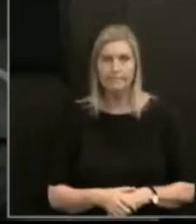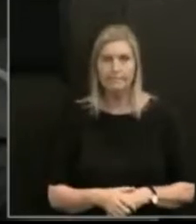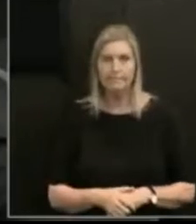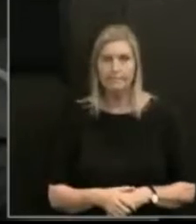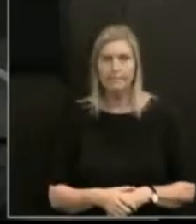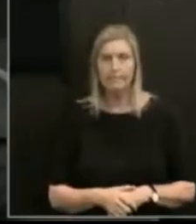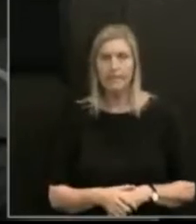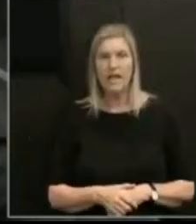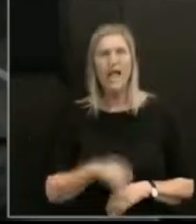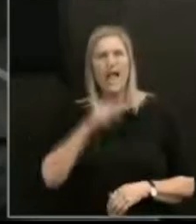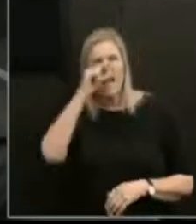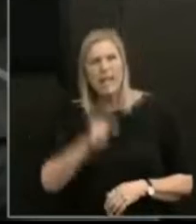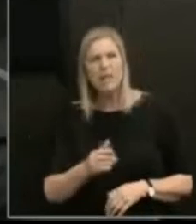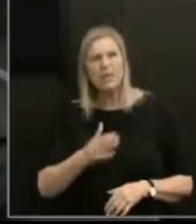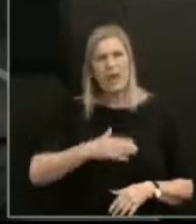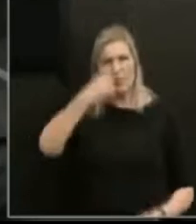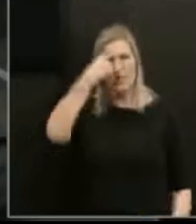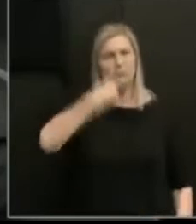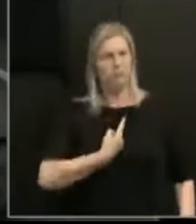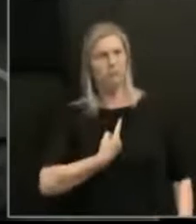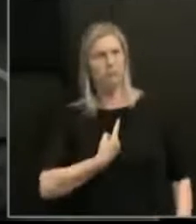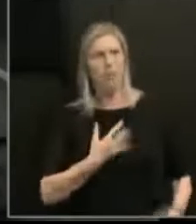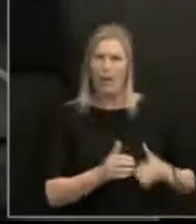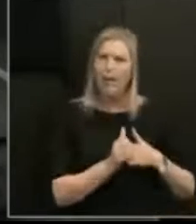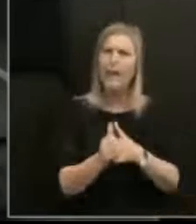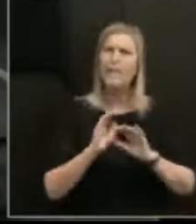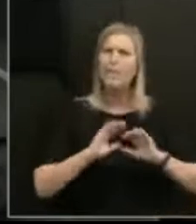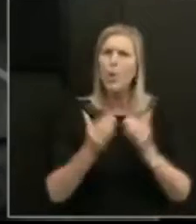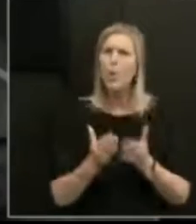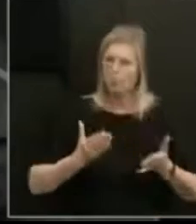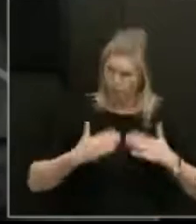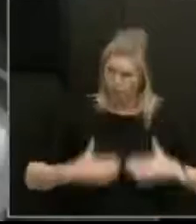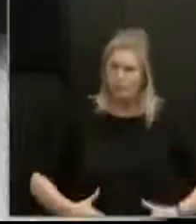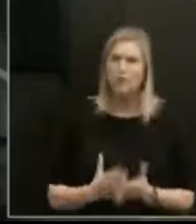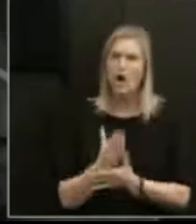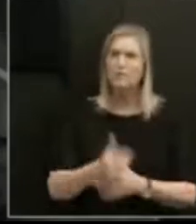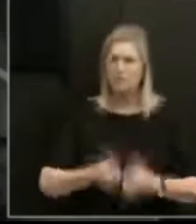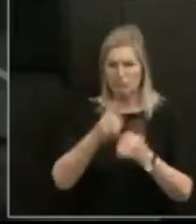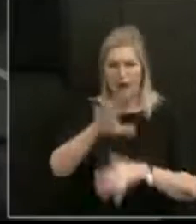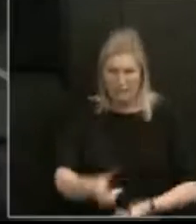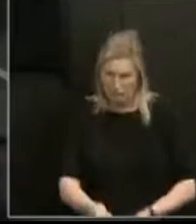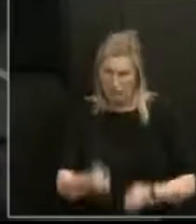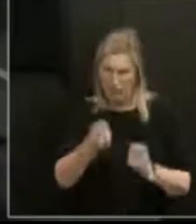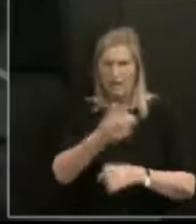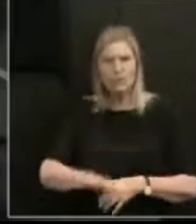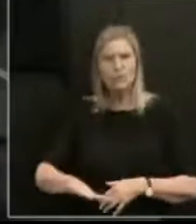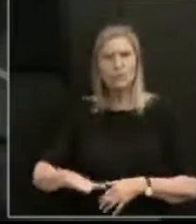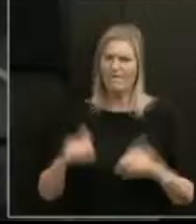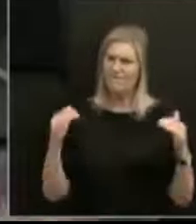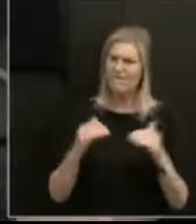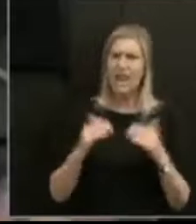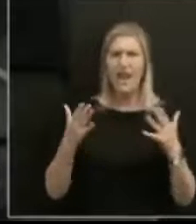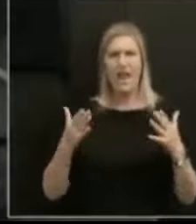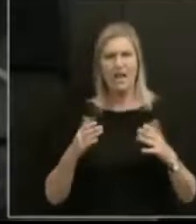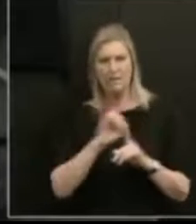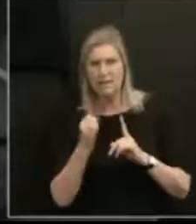ourselves as human rights leaders, a great place to bring up children with a fair and just society. But